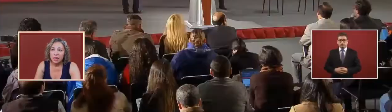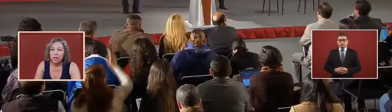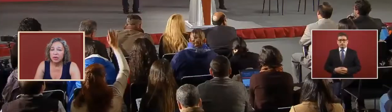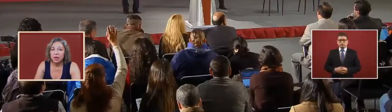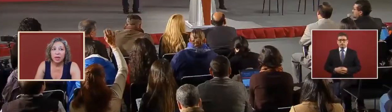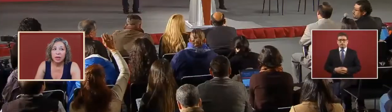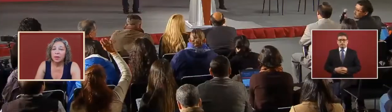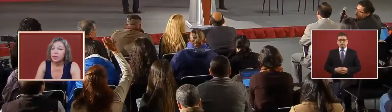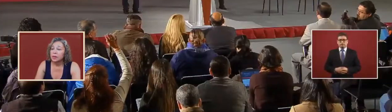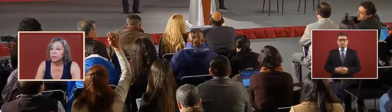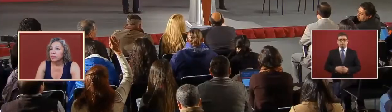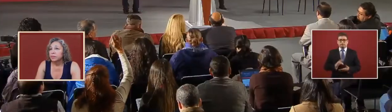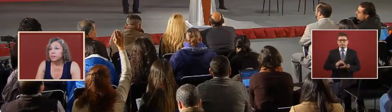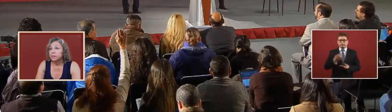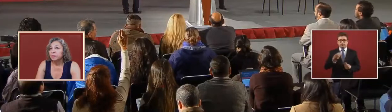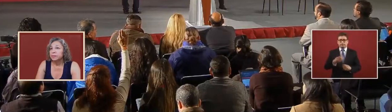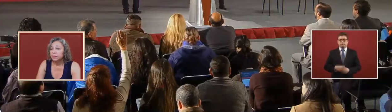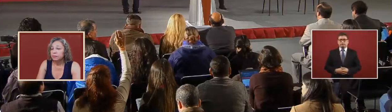in that country